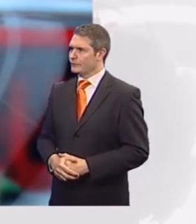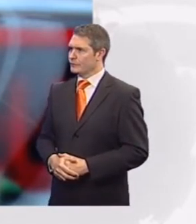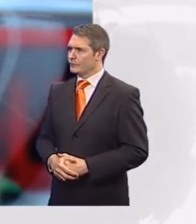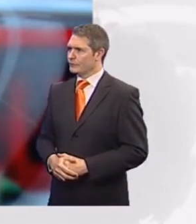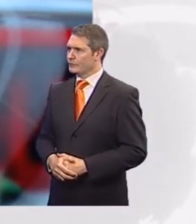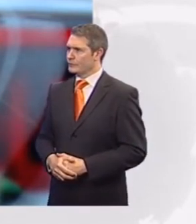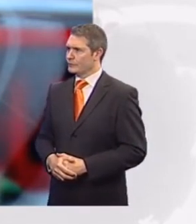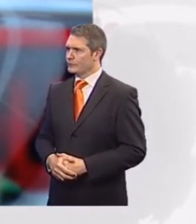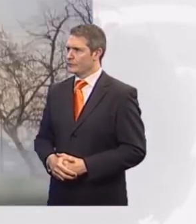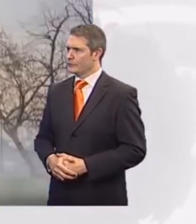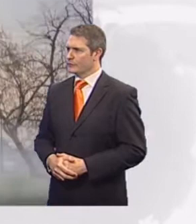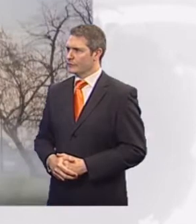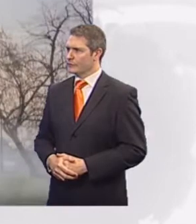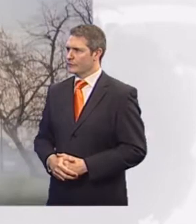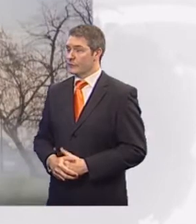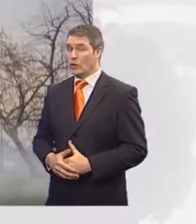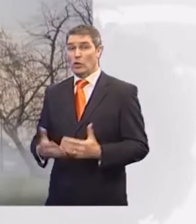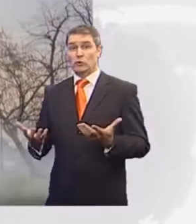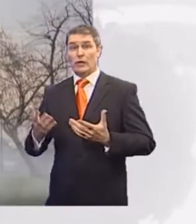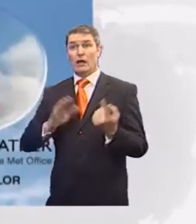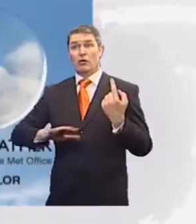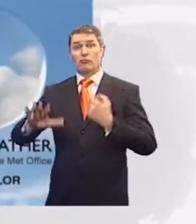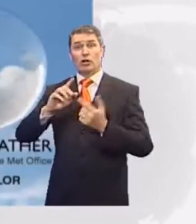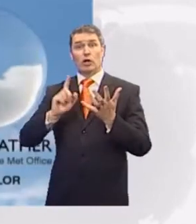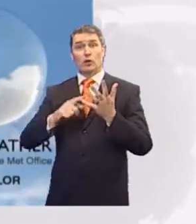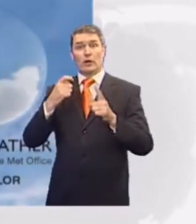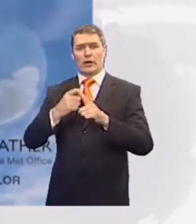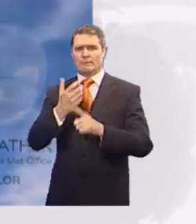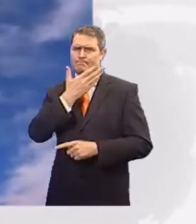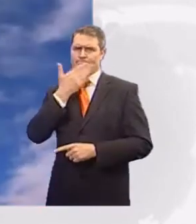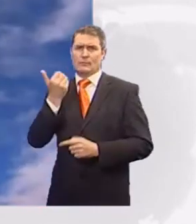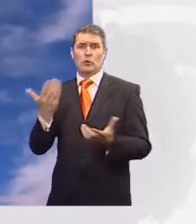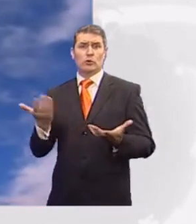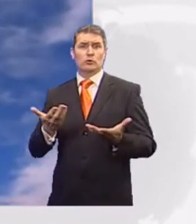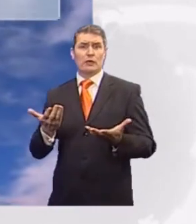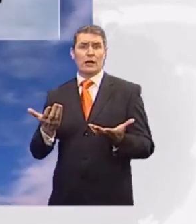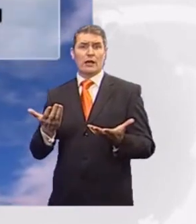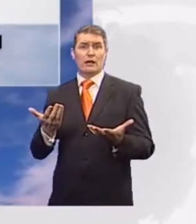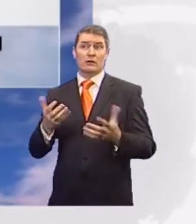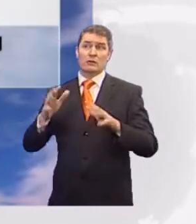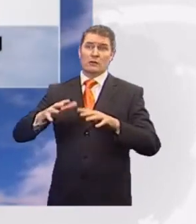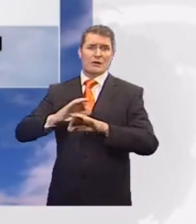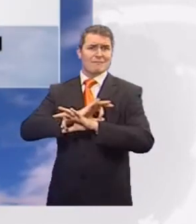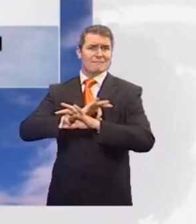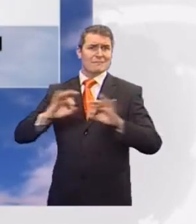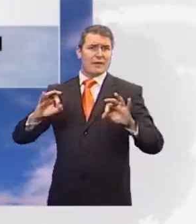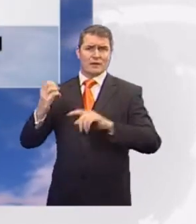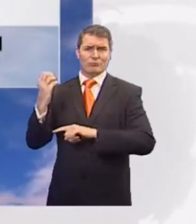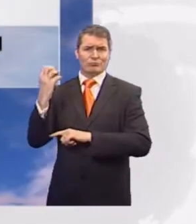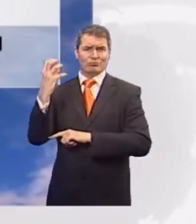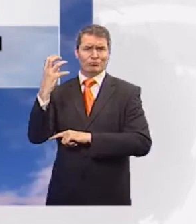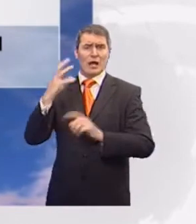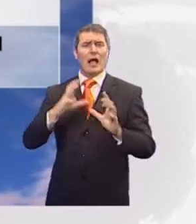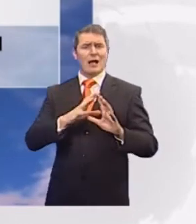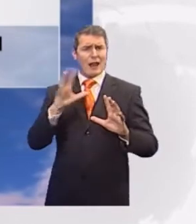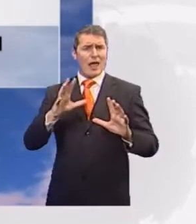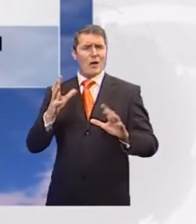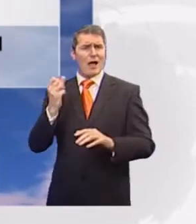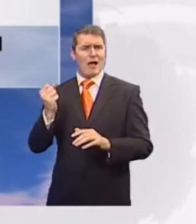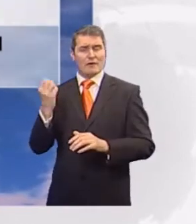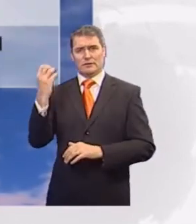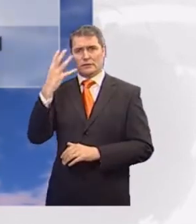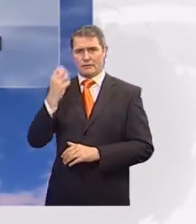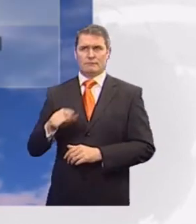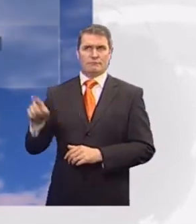Hello there. Well, it's another fine day across the UK. As far as the weather is concerned, at least we've got dry weather just about dominant and fairly bright, if not sunny,